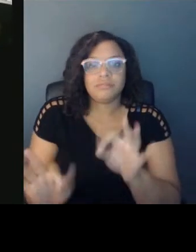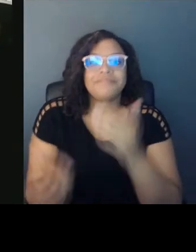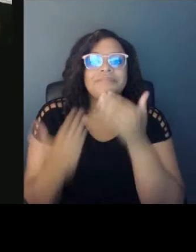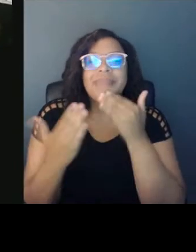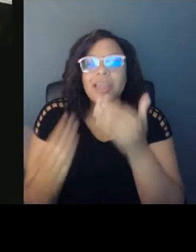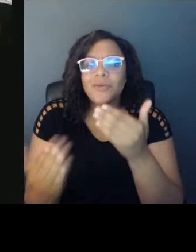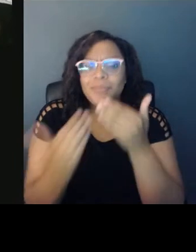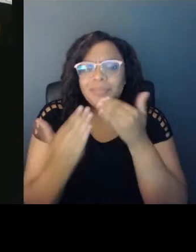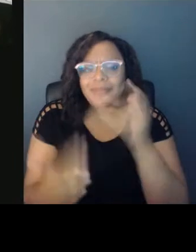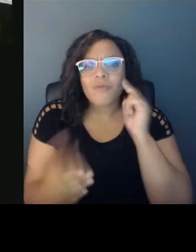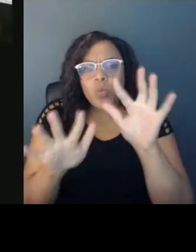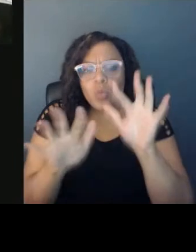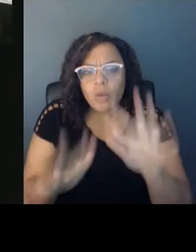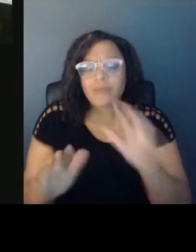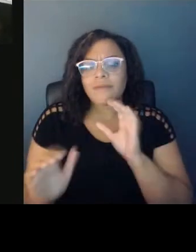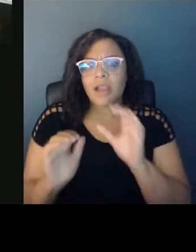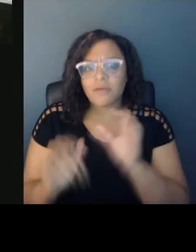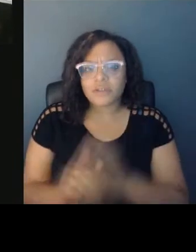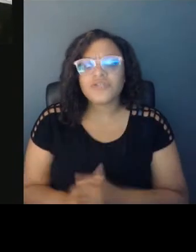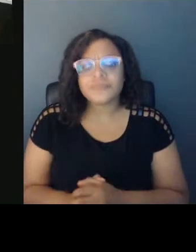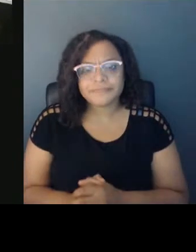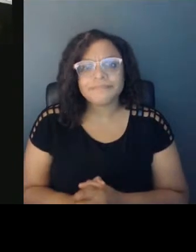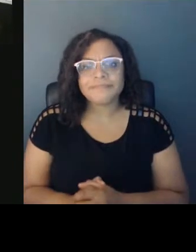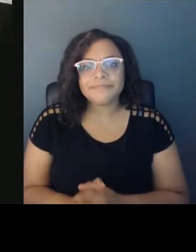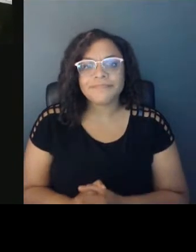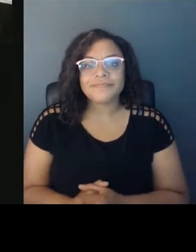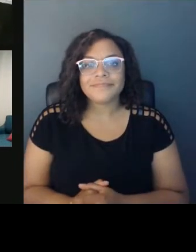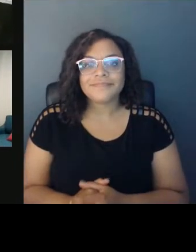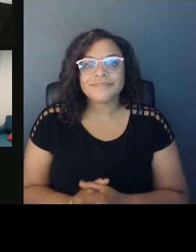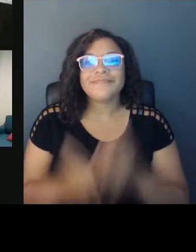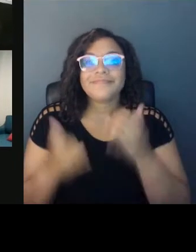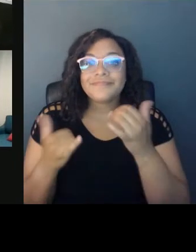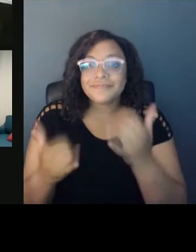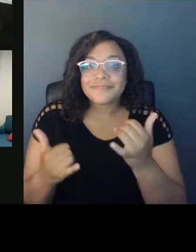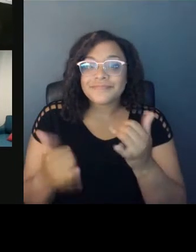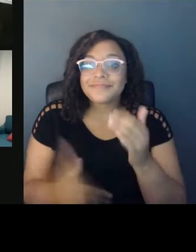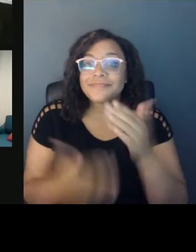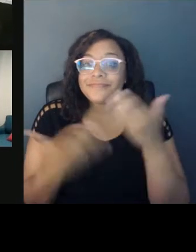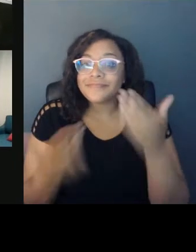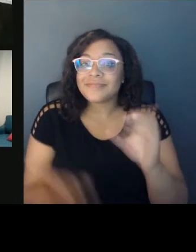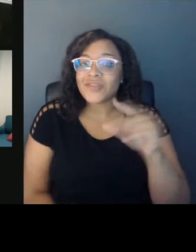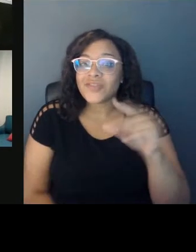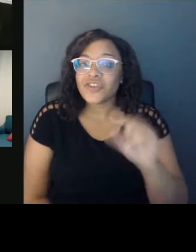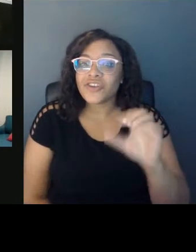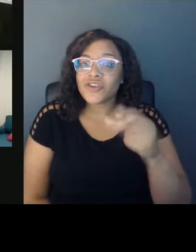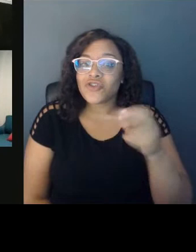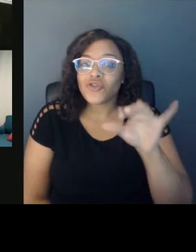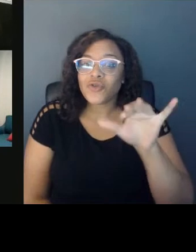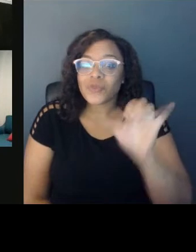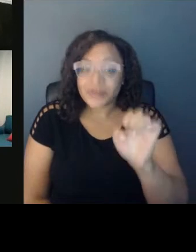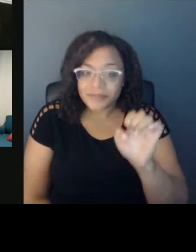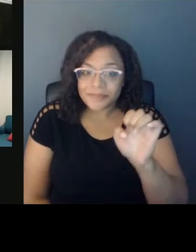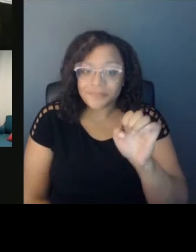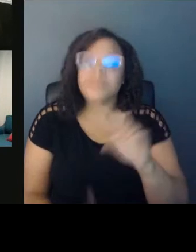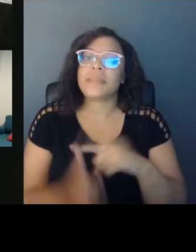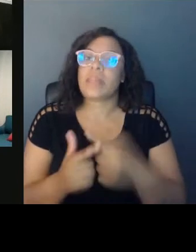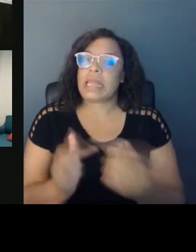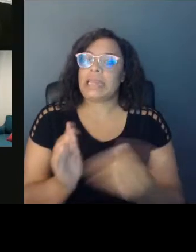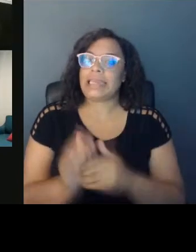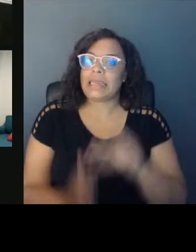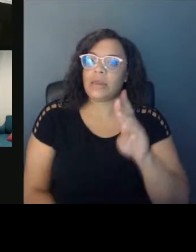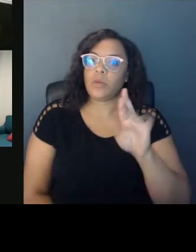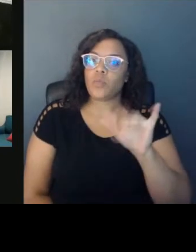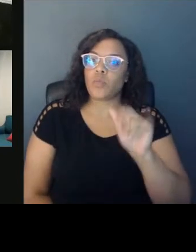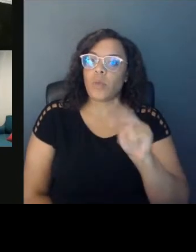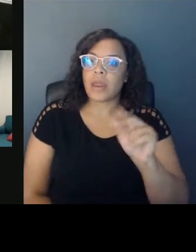conversation. We are now so delighted to hear from Shea, Cherie, and then we will hear, I think, once again, from Brian Tate, who will